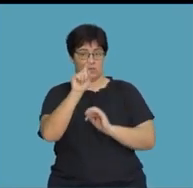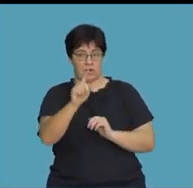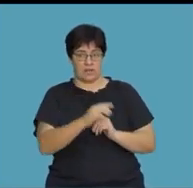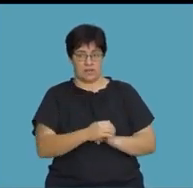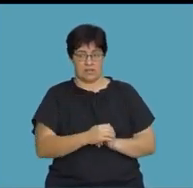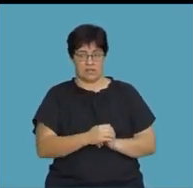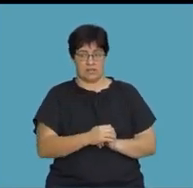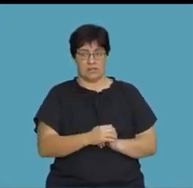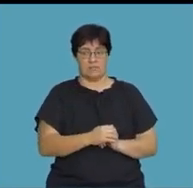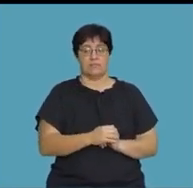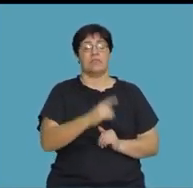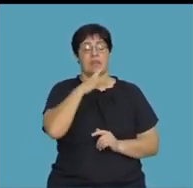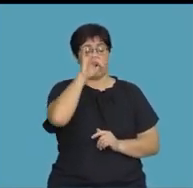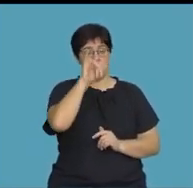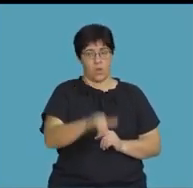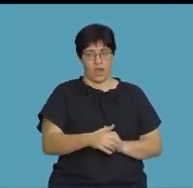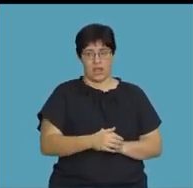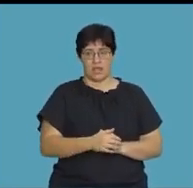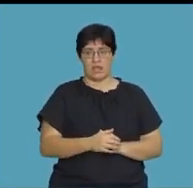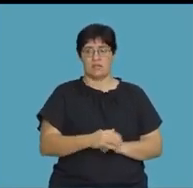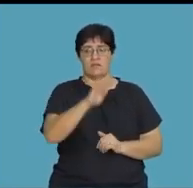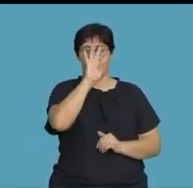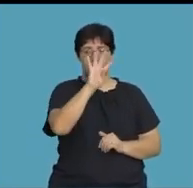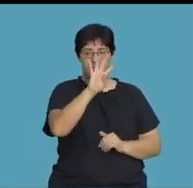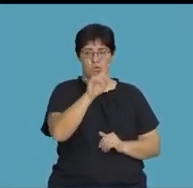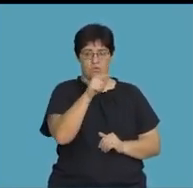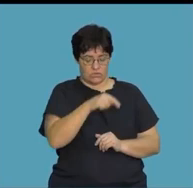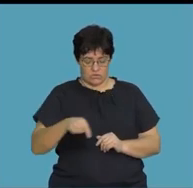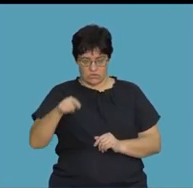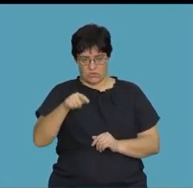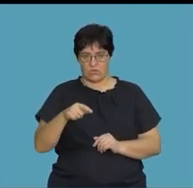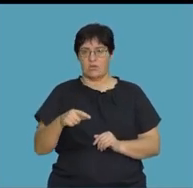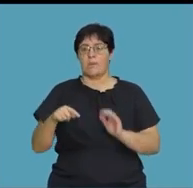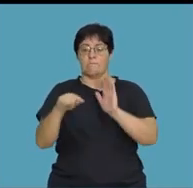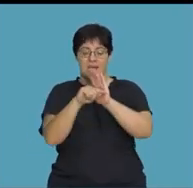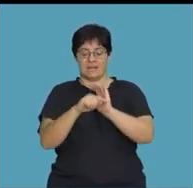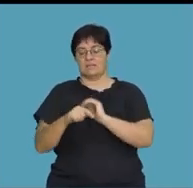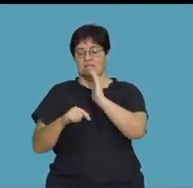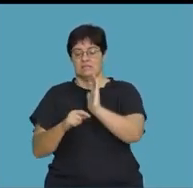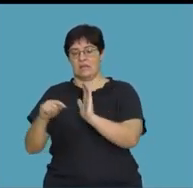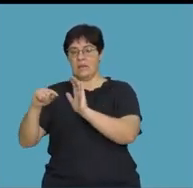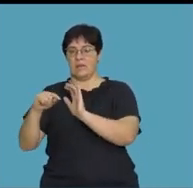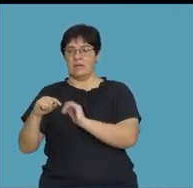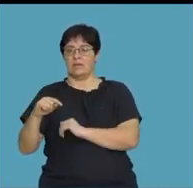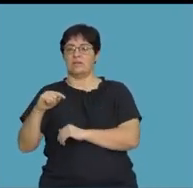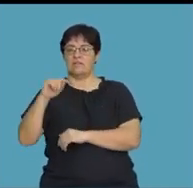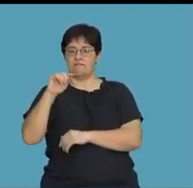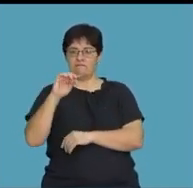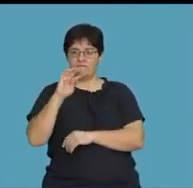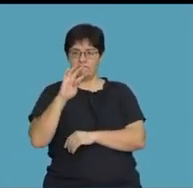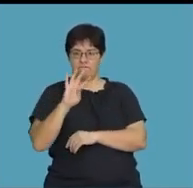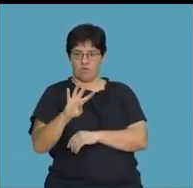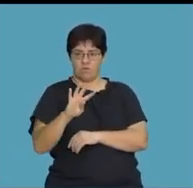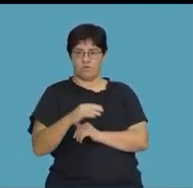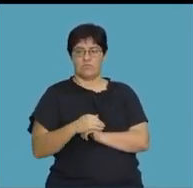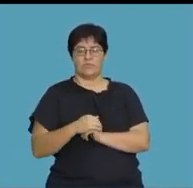minus 1, and then I will have y. There's a 4 there. It becomes 4 minus the y